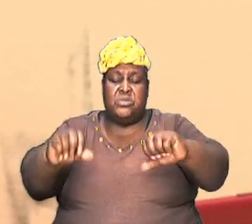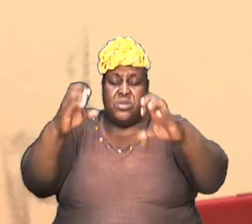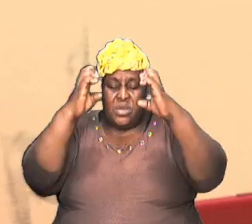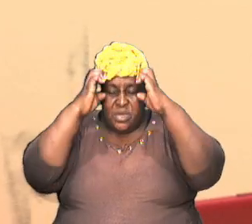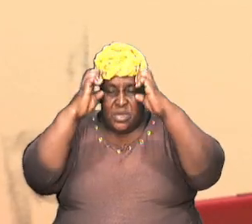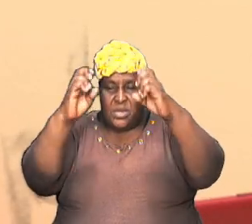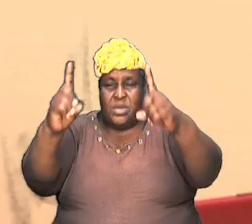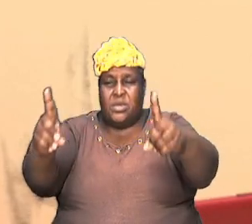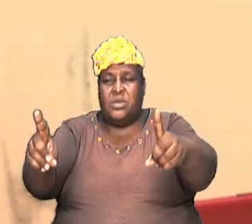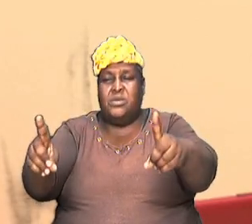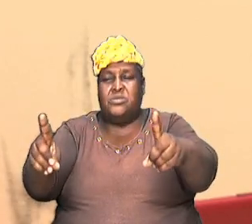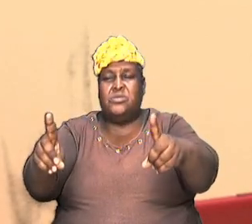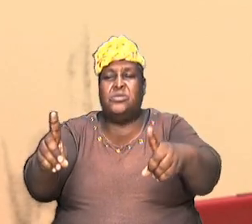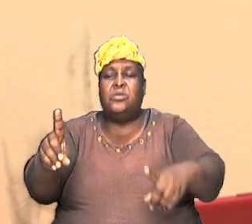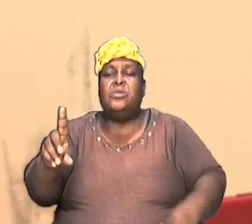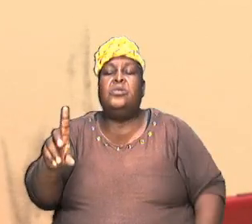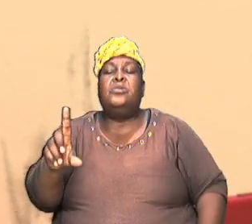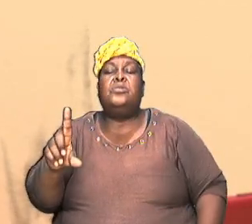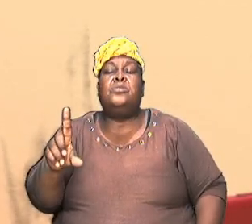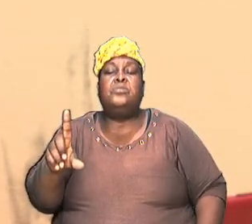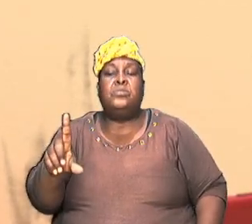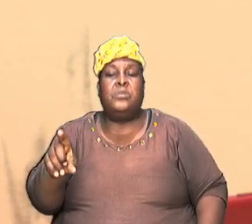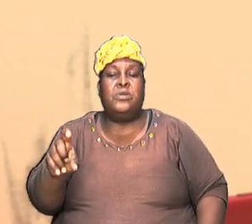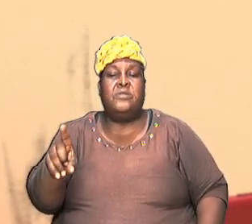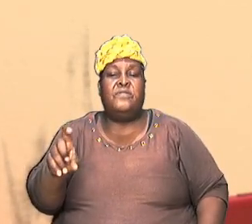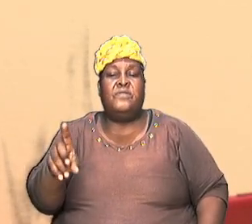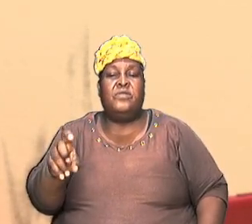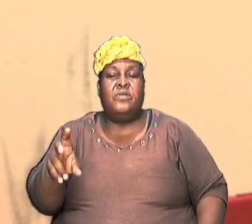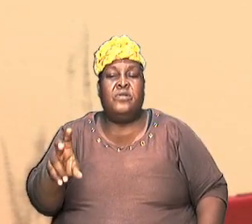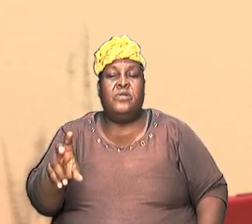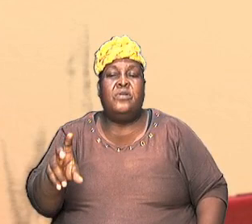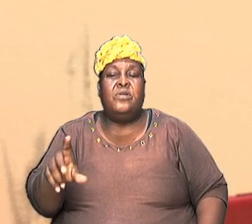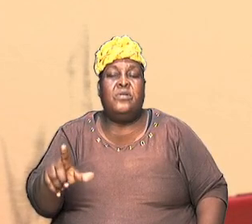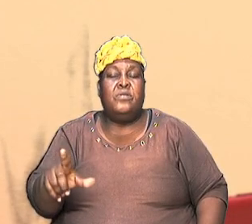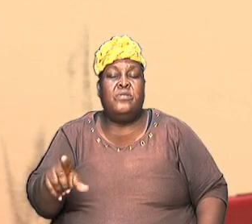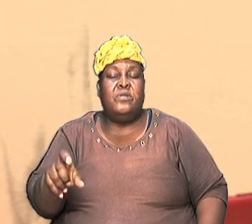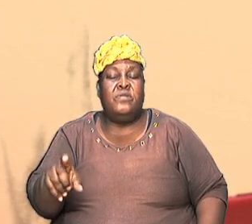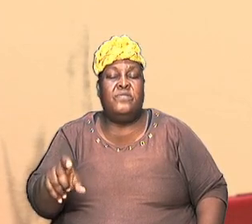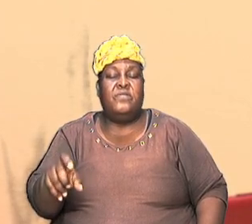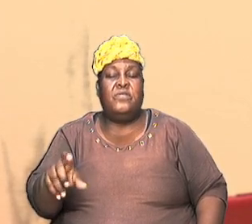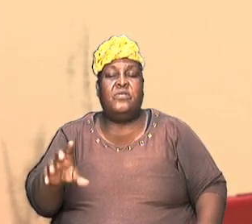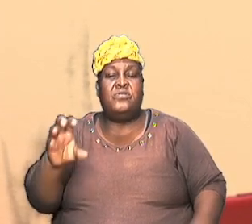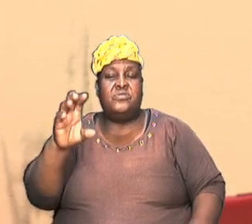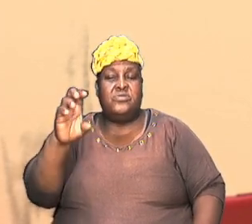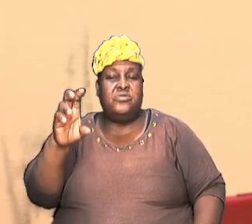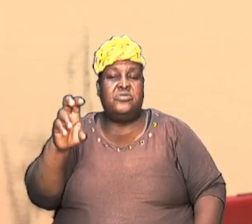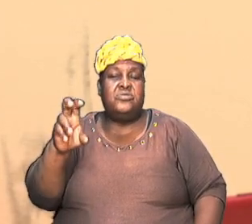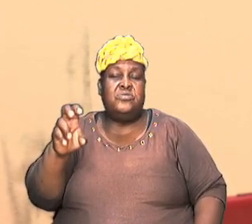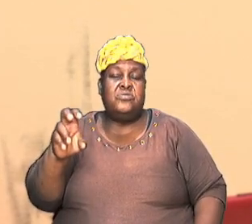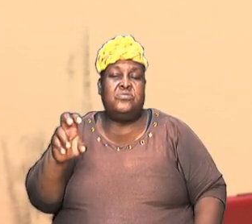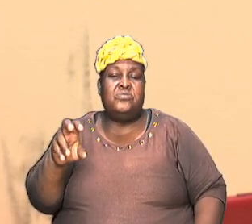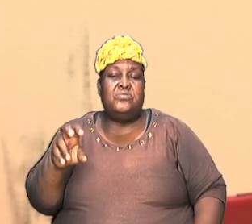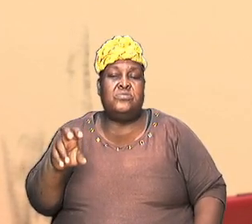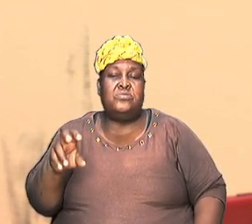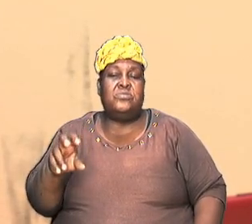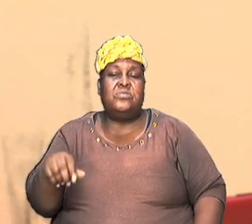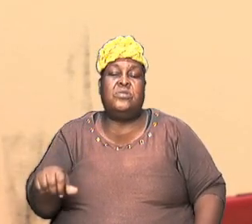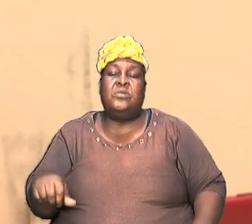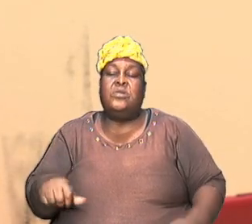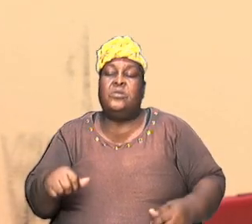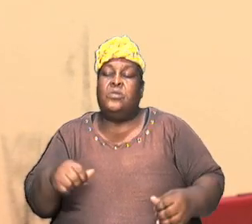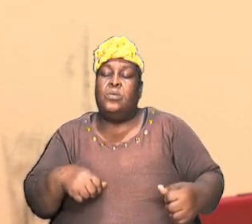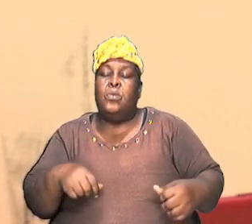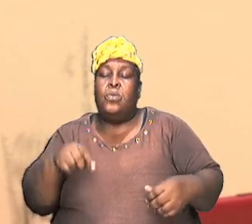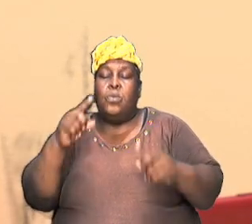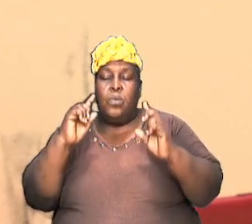21st century. If you seem to be diverging from a certain educational path,